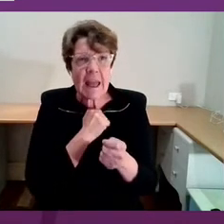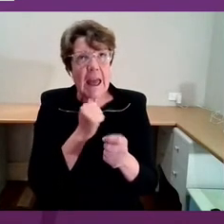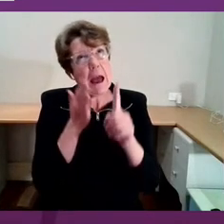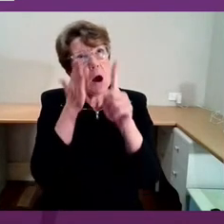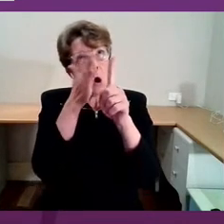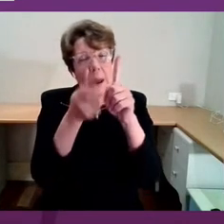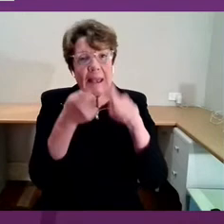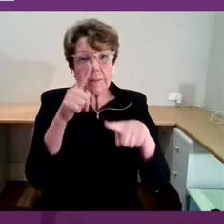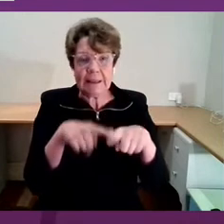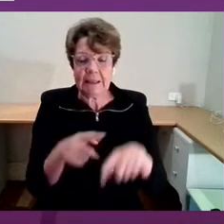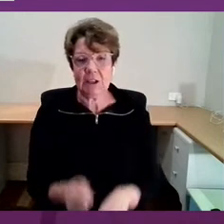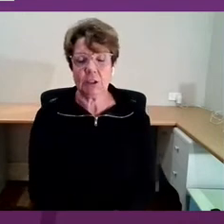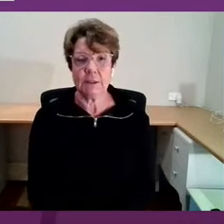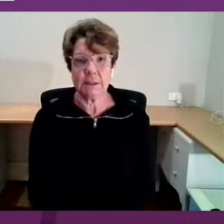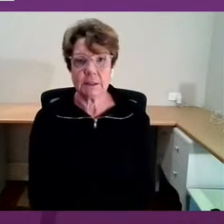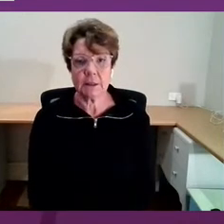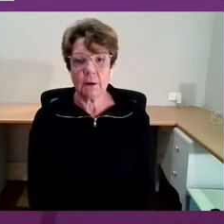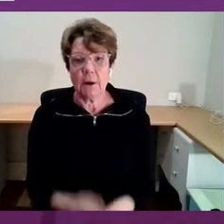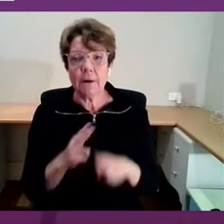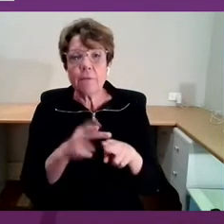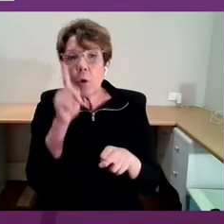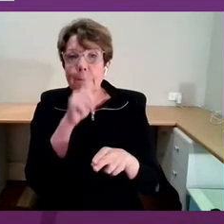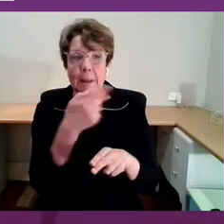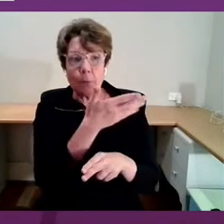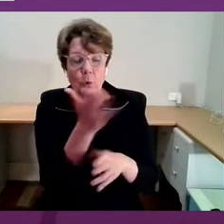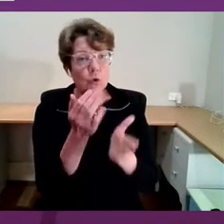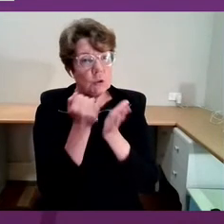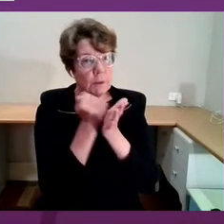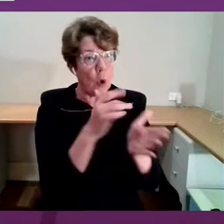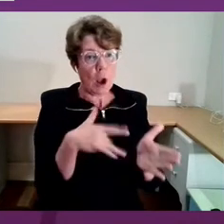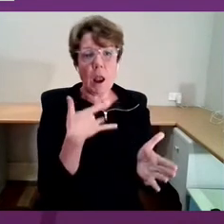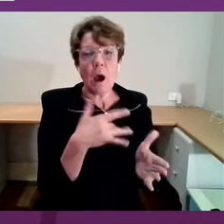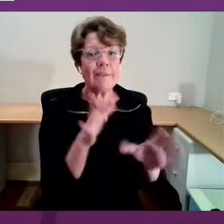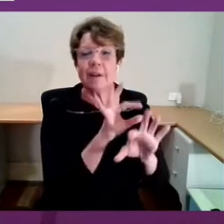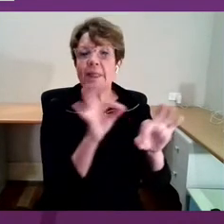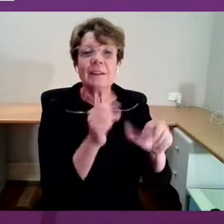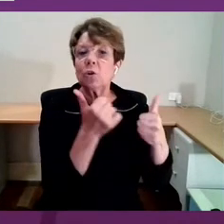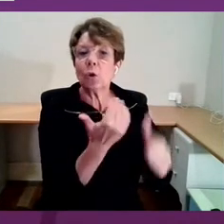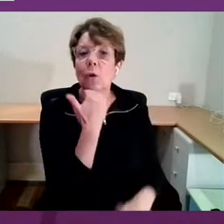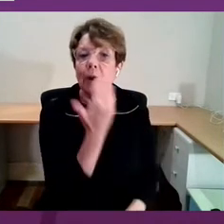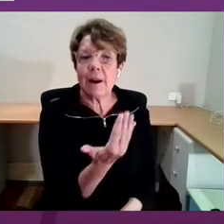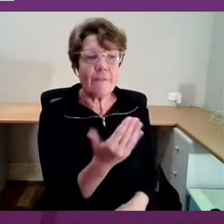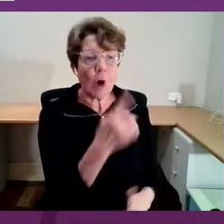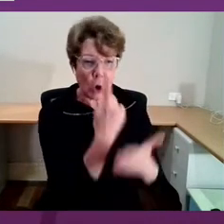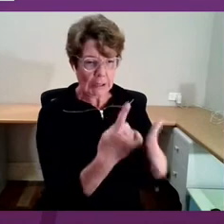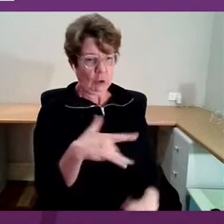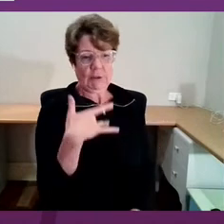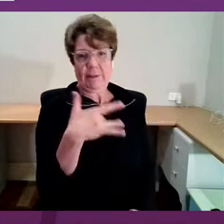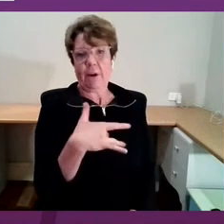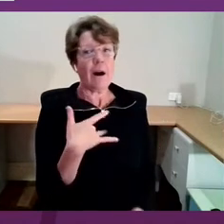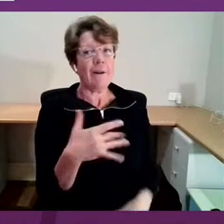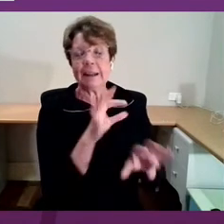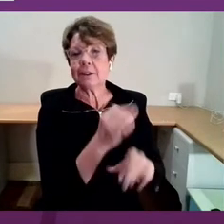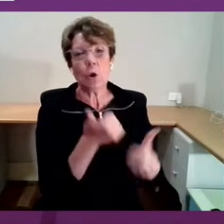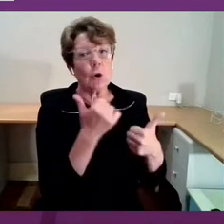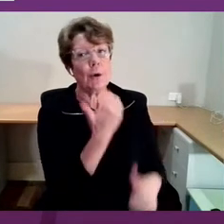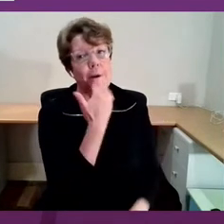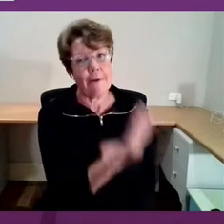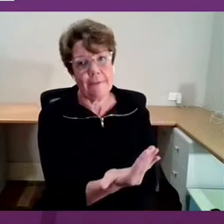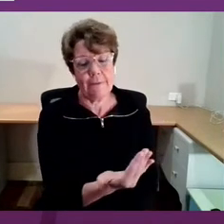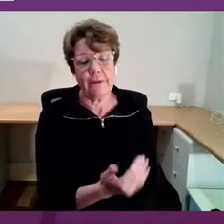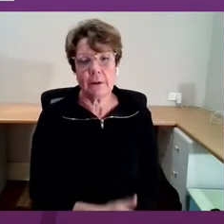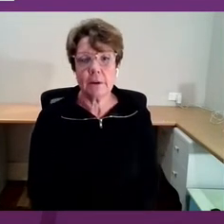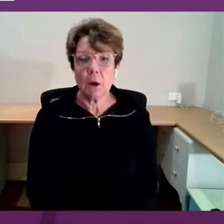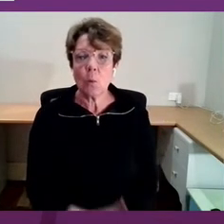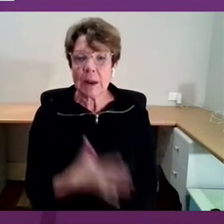able to be supported to survive, to actually say, no, that's not good enough. That's not good enough at all. We need to ensure that